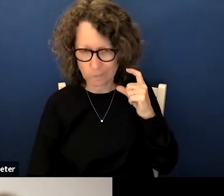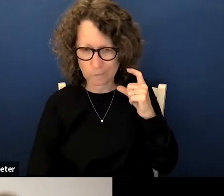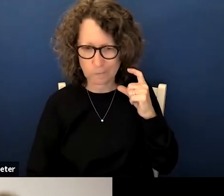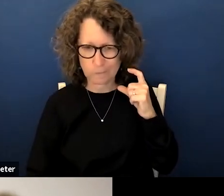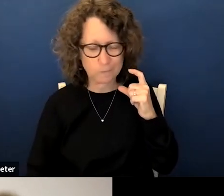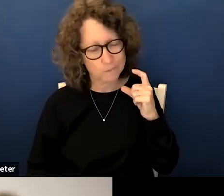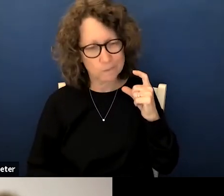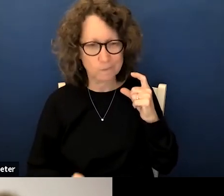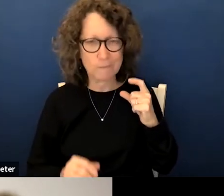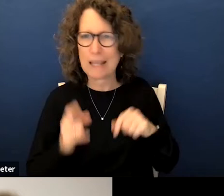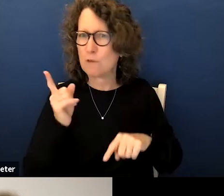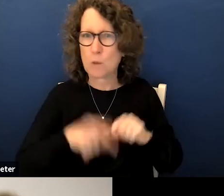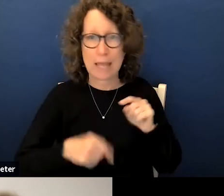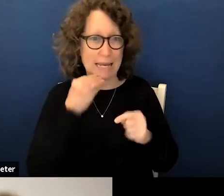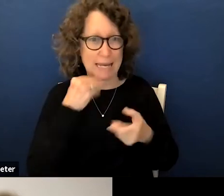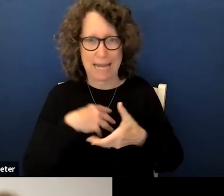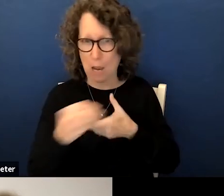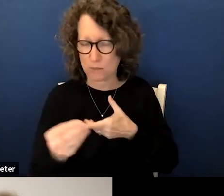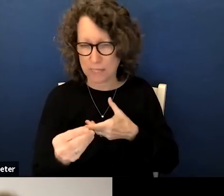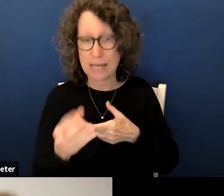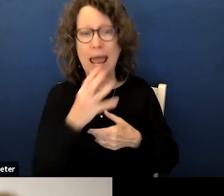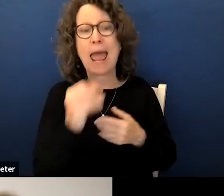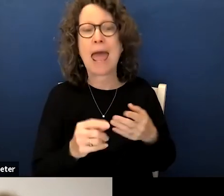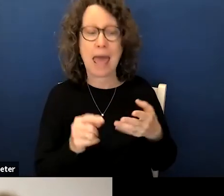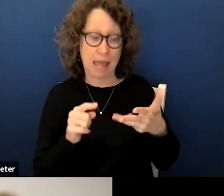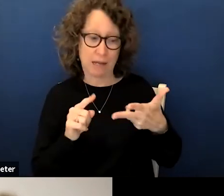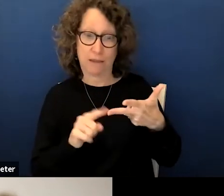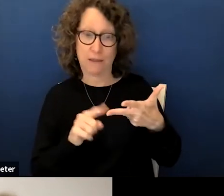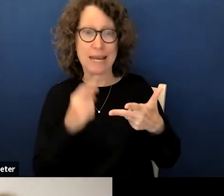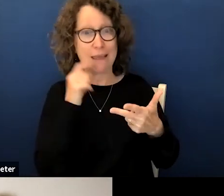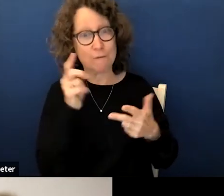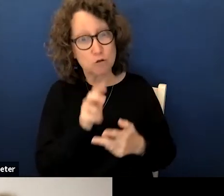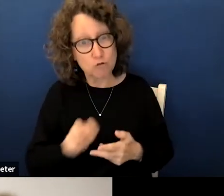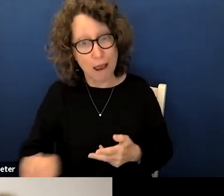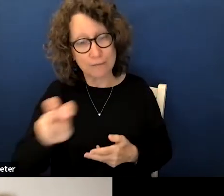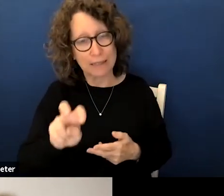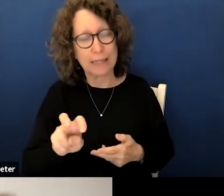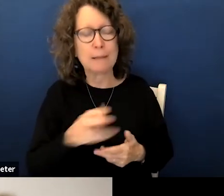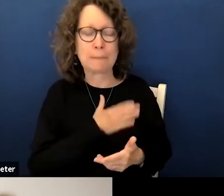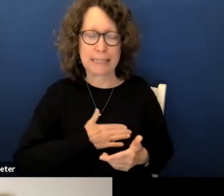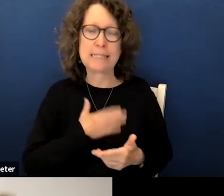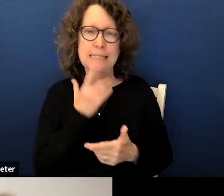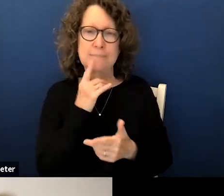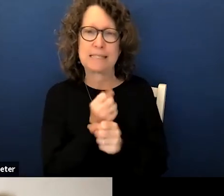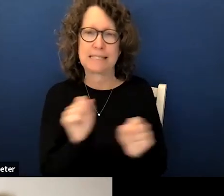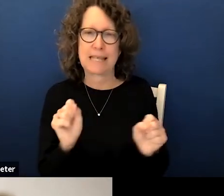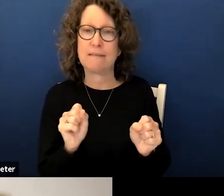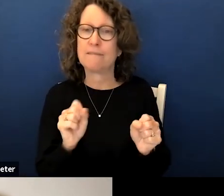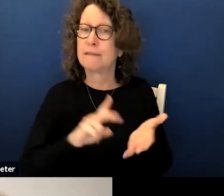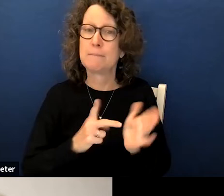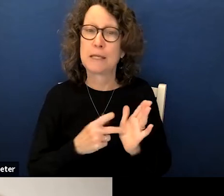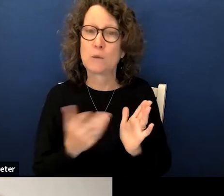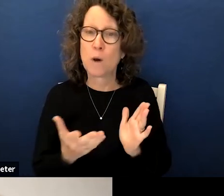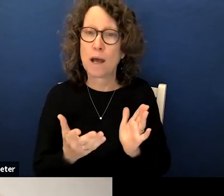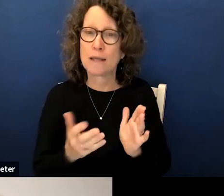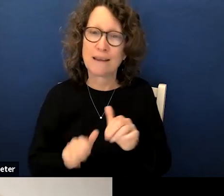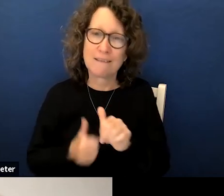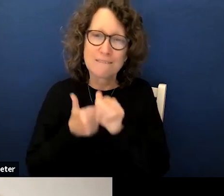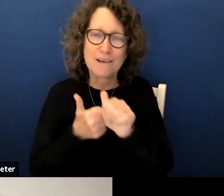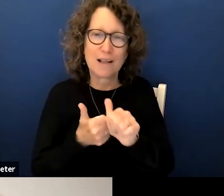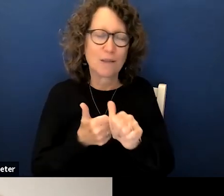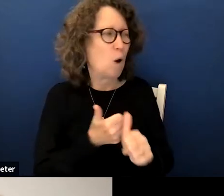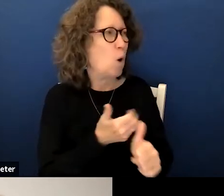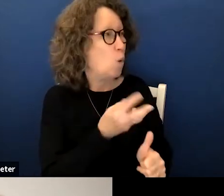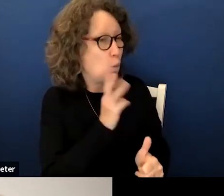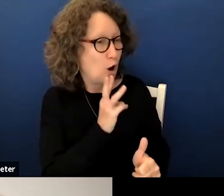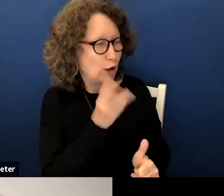eat outdoors and finally if you're traveling do so safely meaning follow all thank